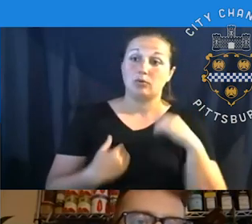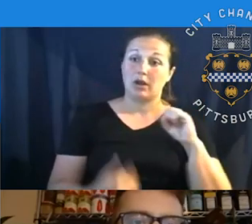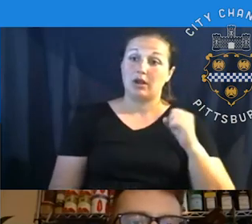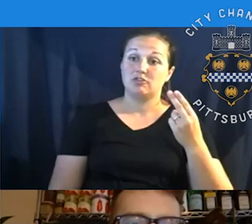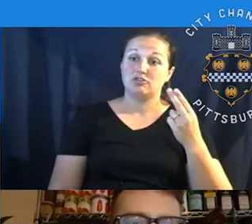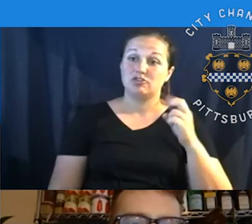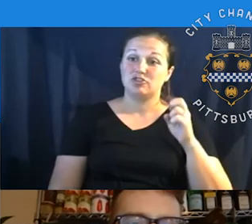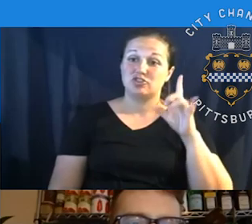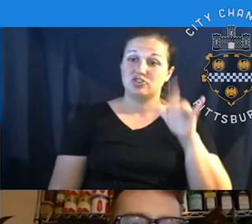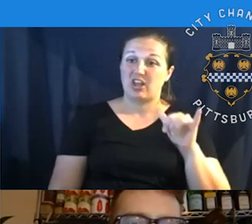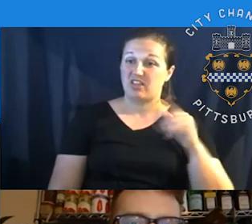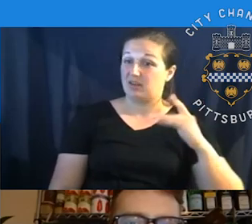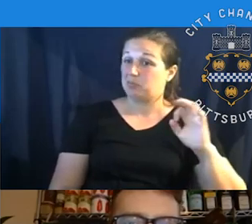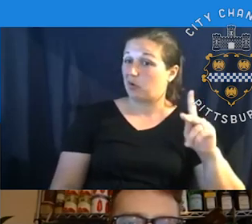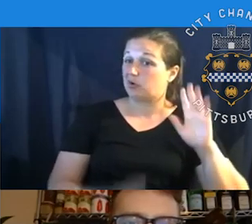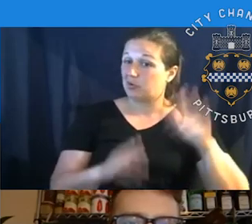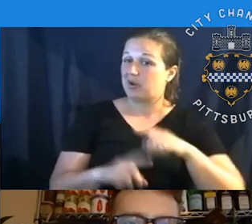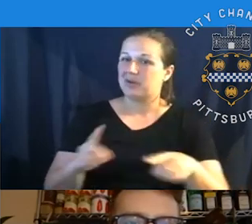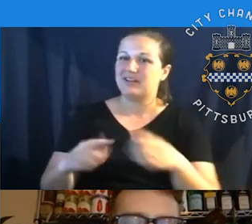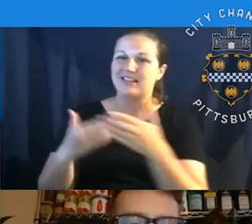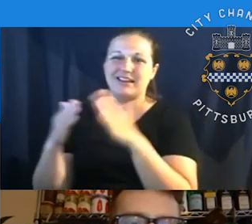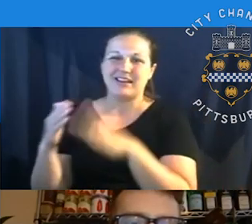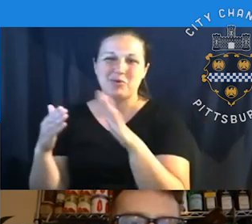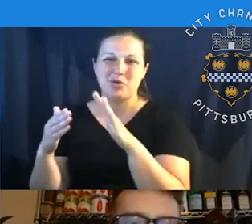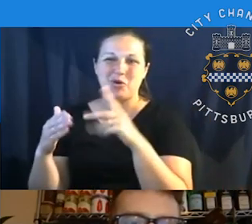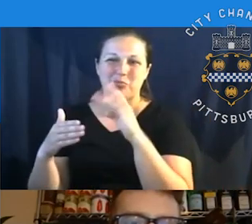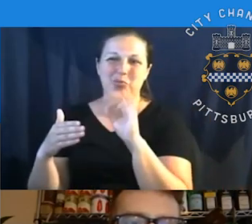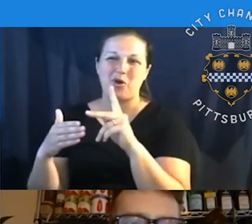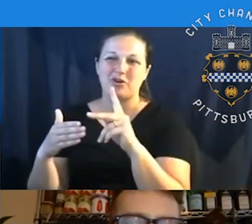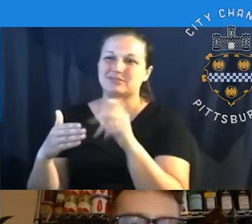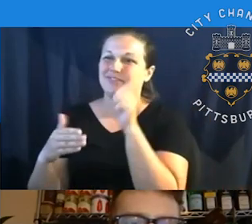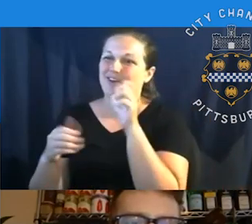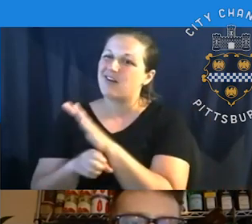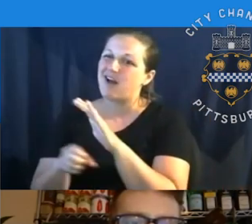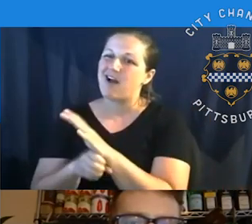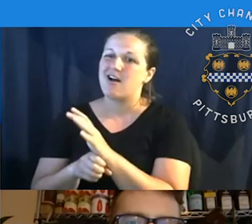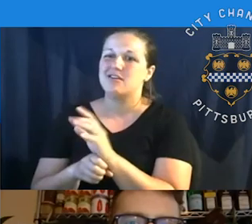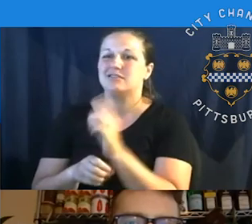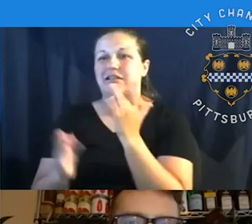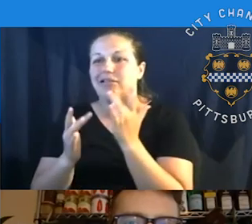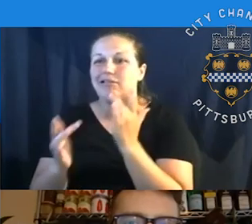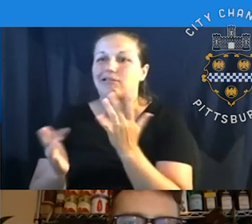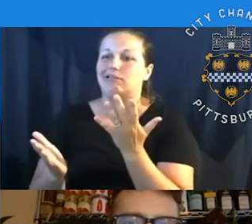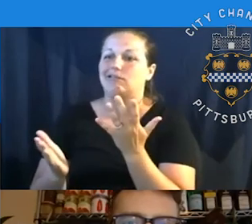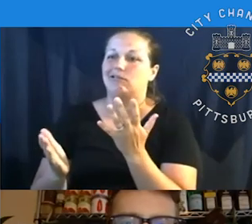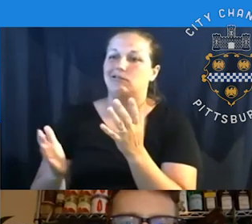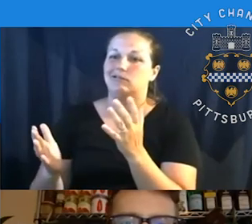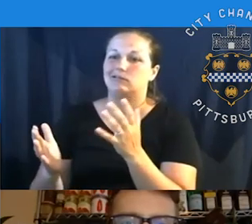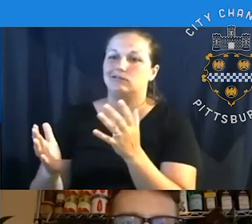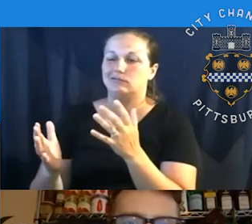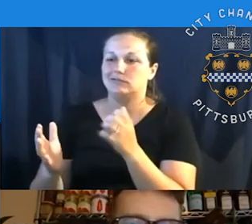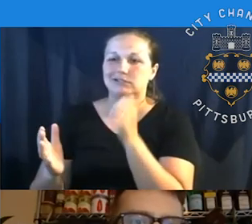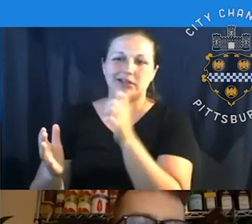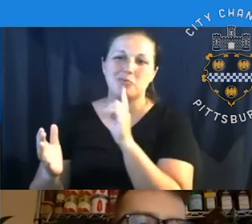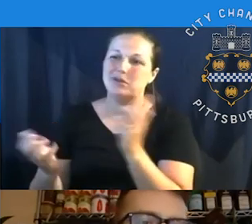parks themselves are sort of lacking or there's not, there's not really enough, um, and may not meet the community's needs.